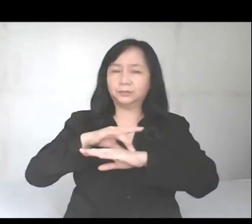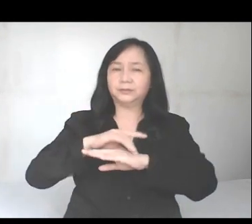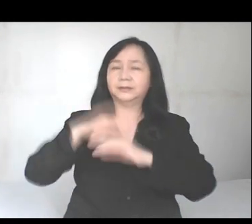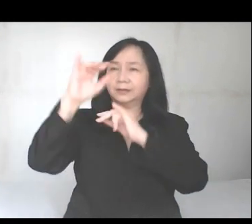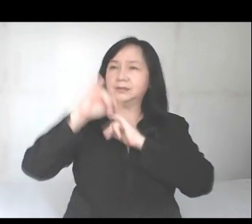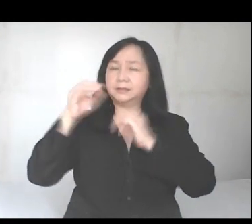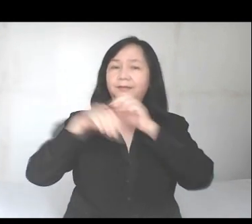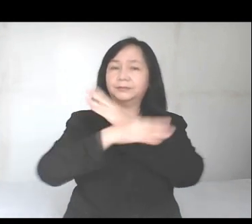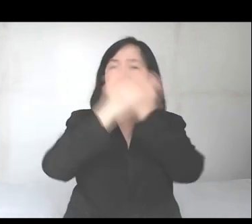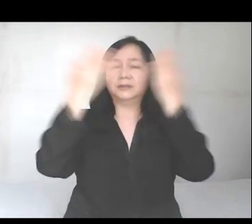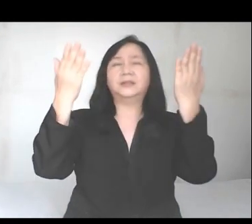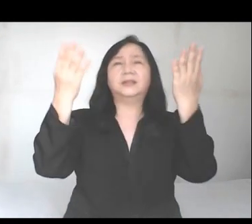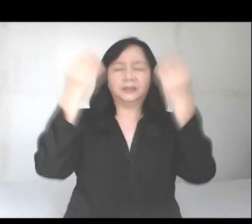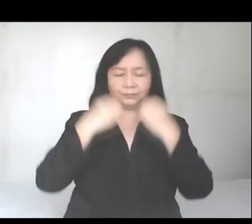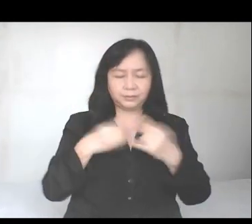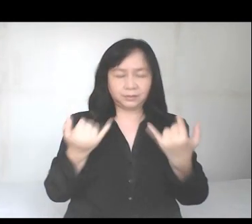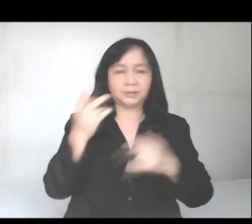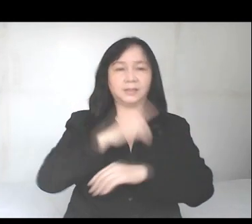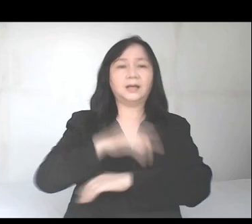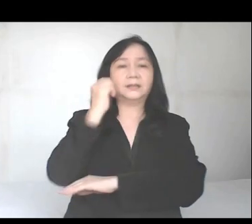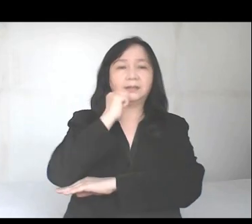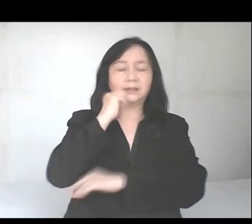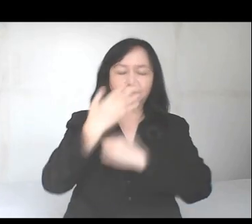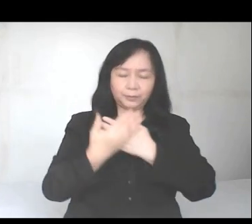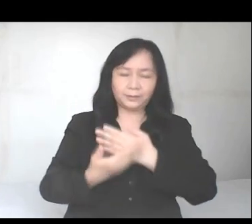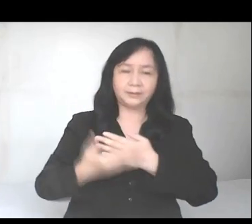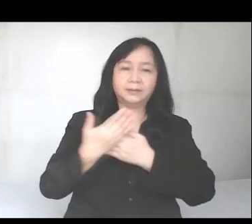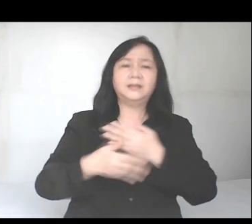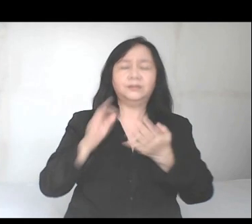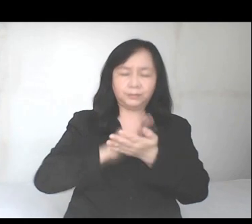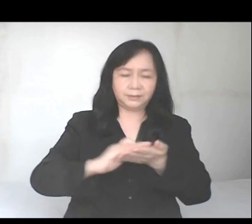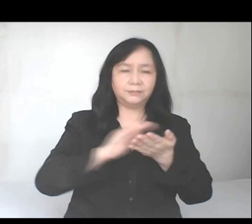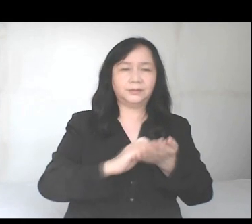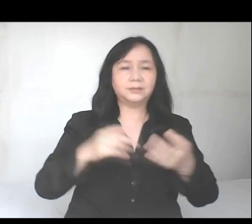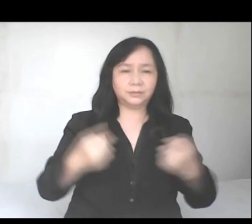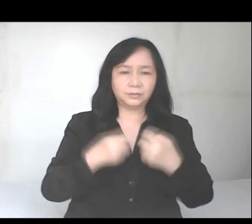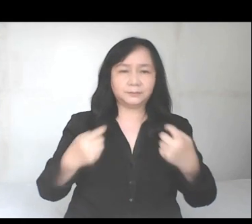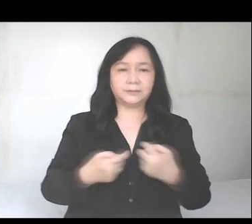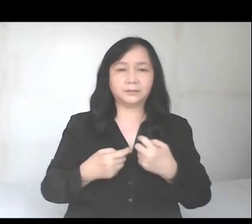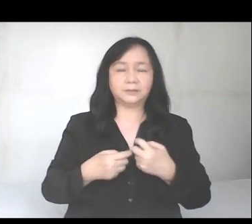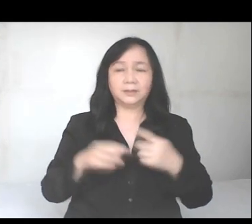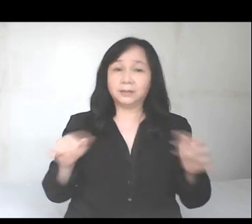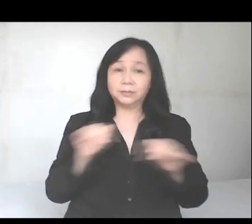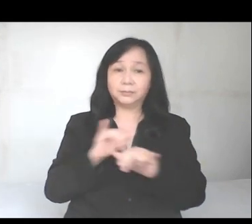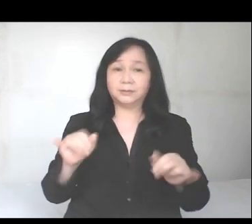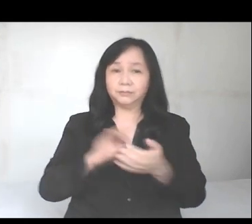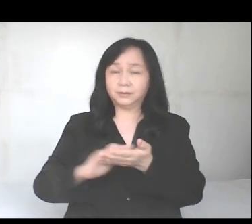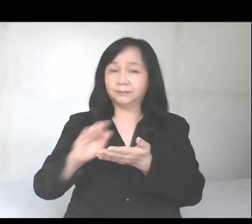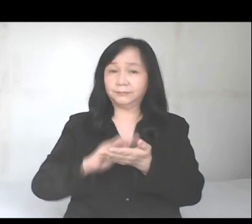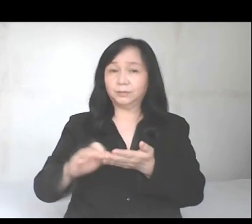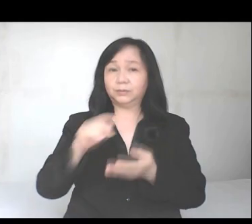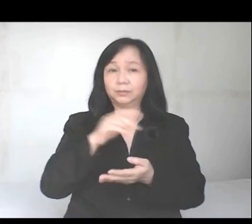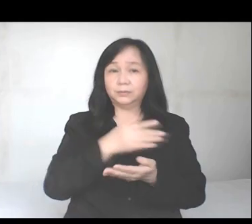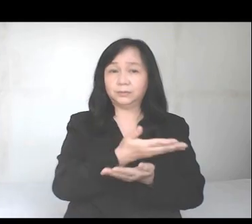earth as it is in heaven. Give us today our daily bread, and forgive us our trespasses, as we